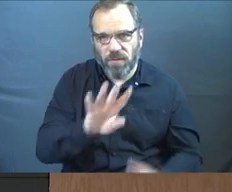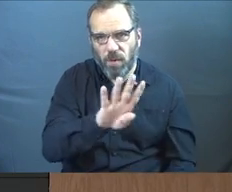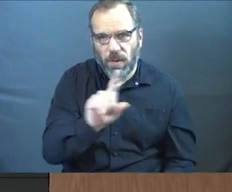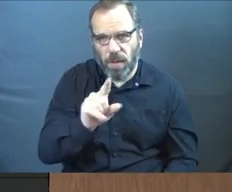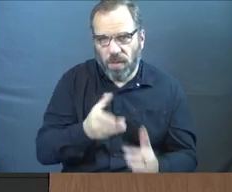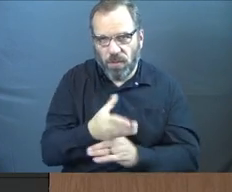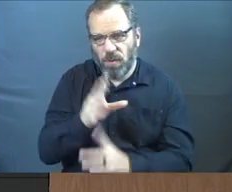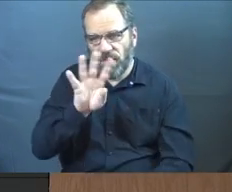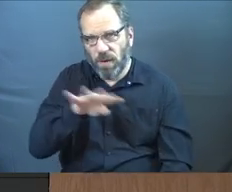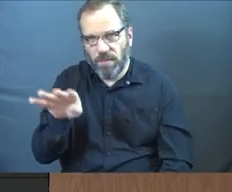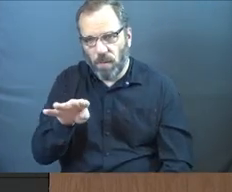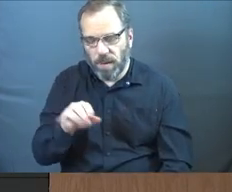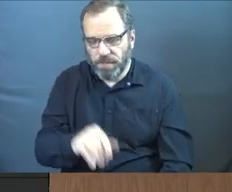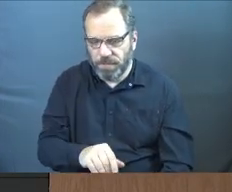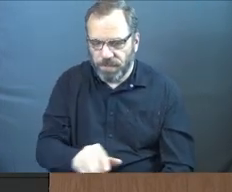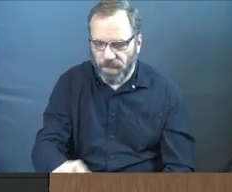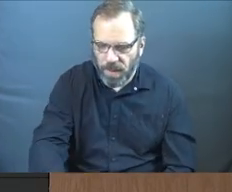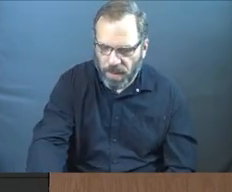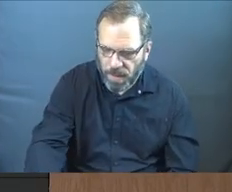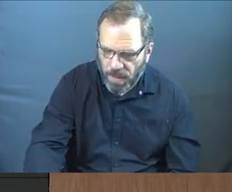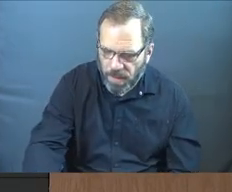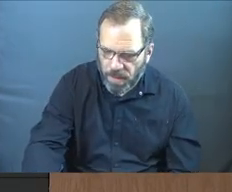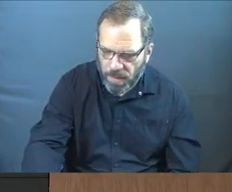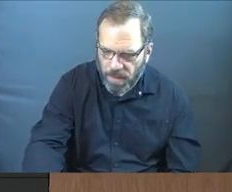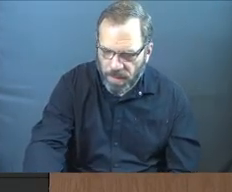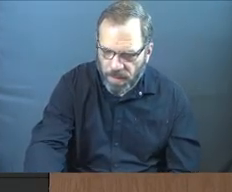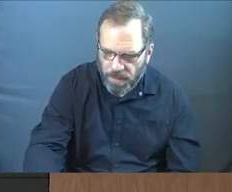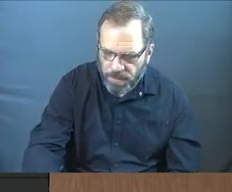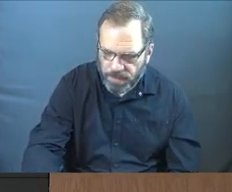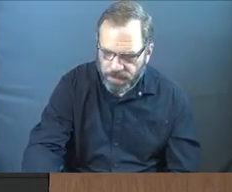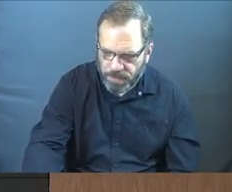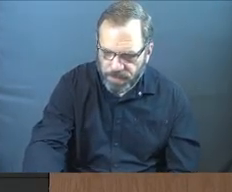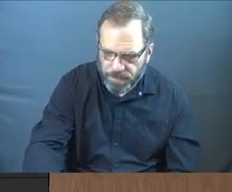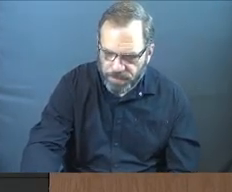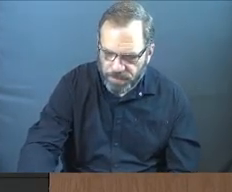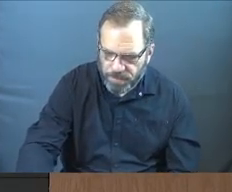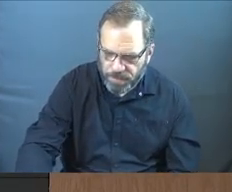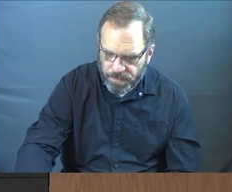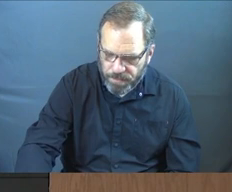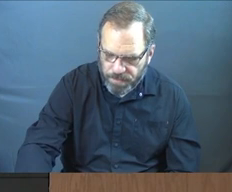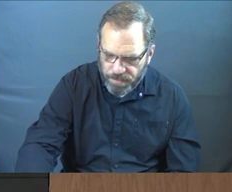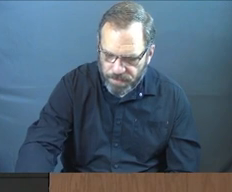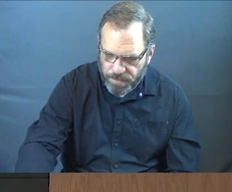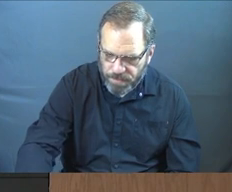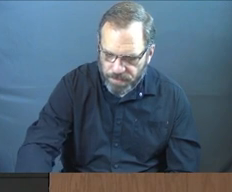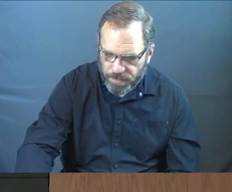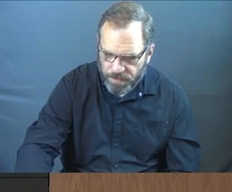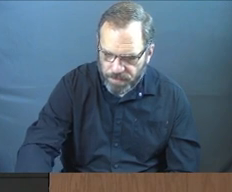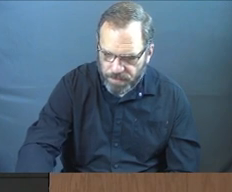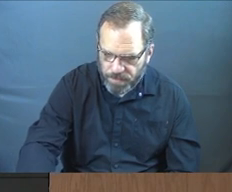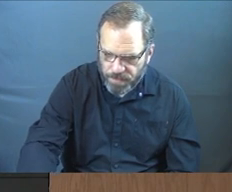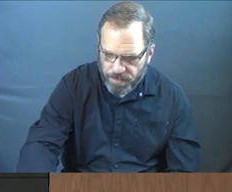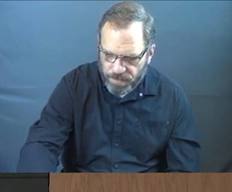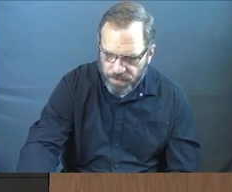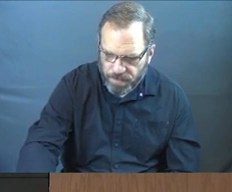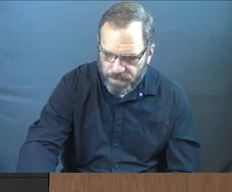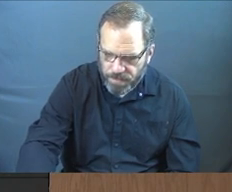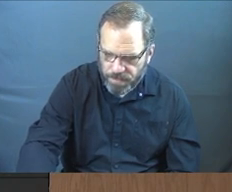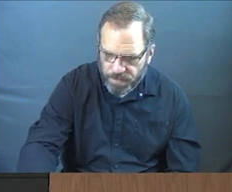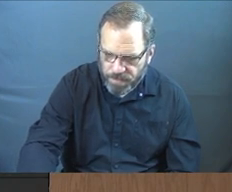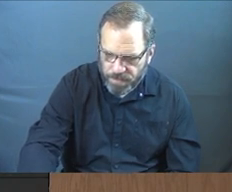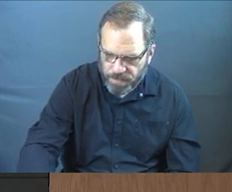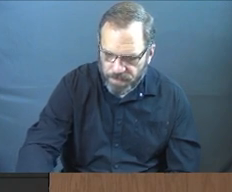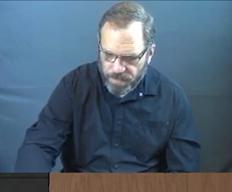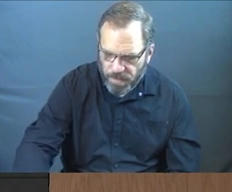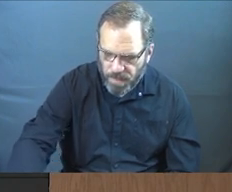I'll just tell you, if you study that, read that. What you'll find is you'll find an unborn child.